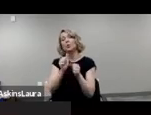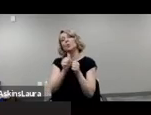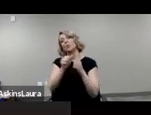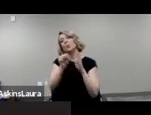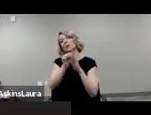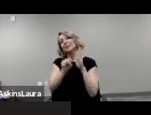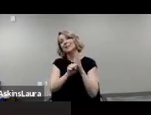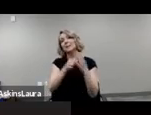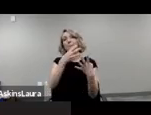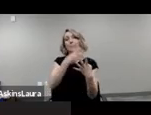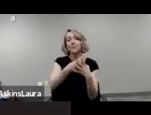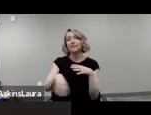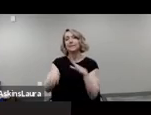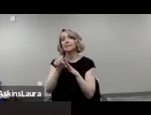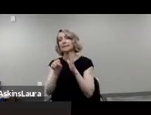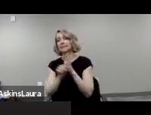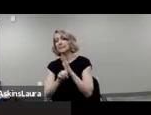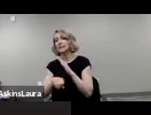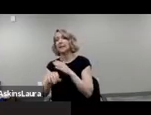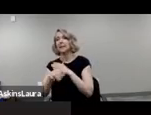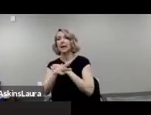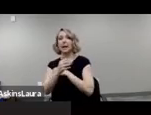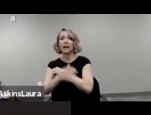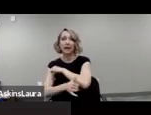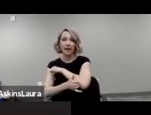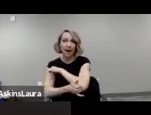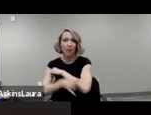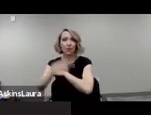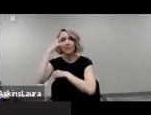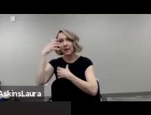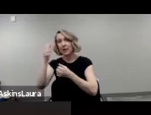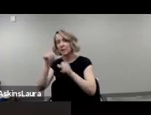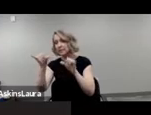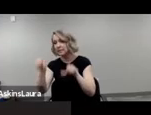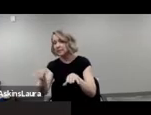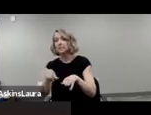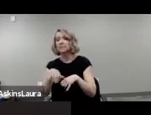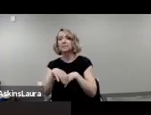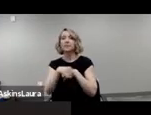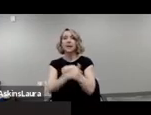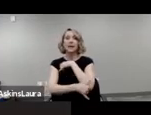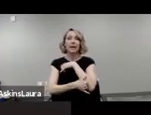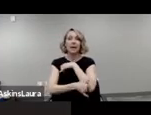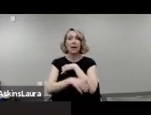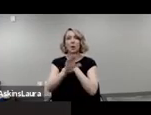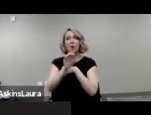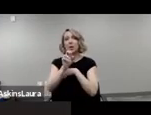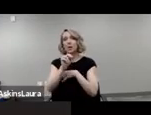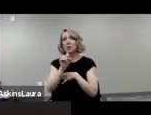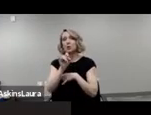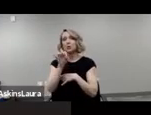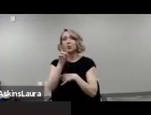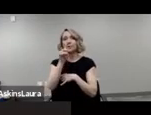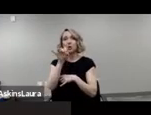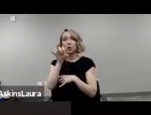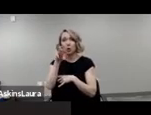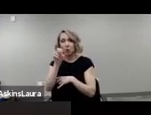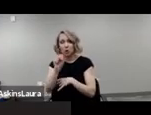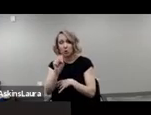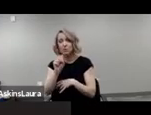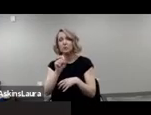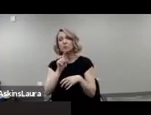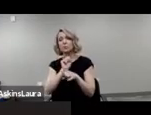jails, county mental health systems, county conservators in actually locating the individual who are receiving